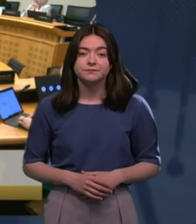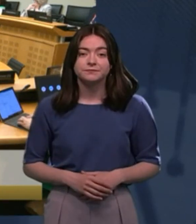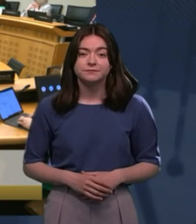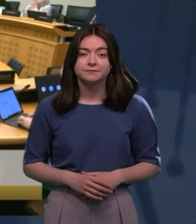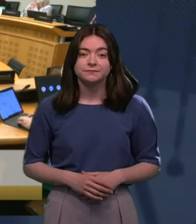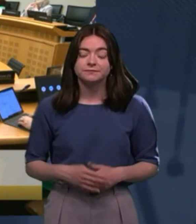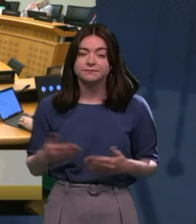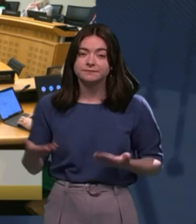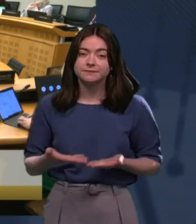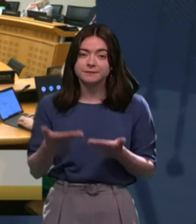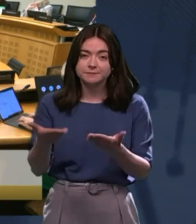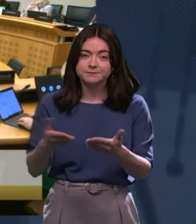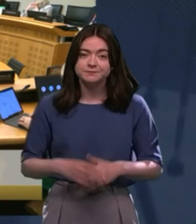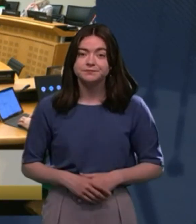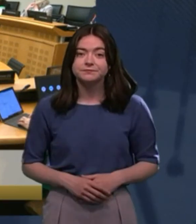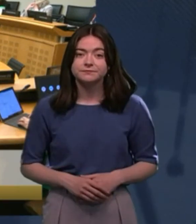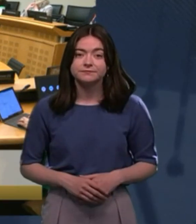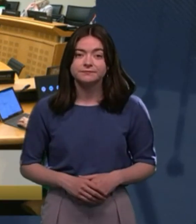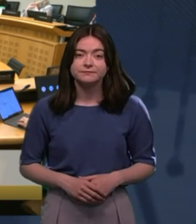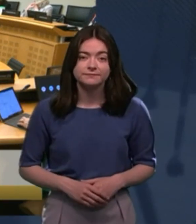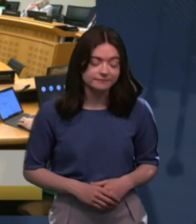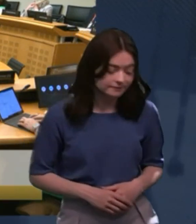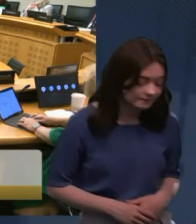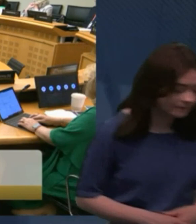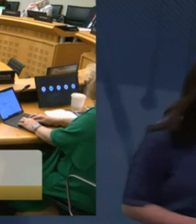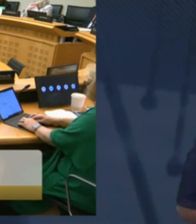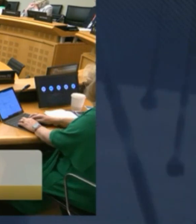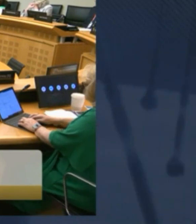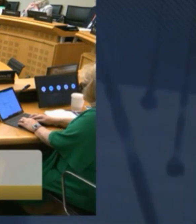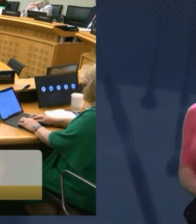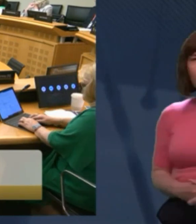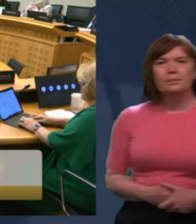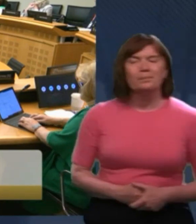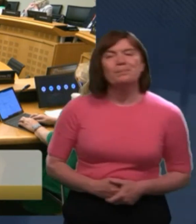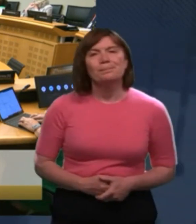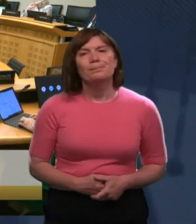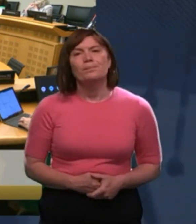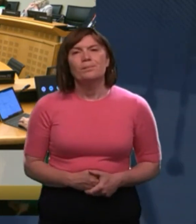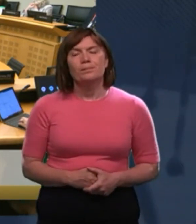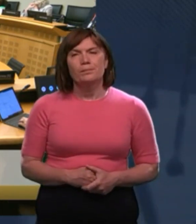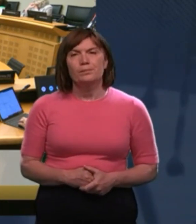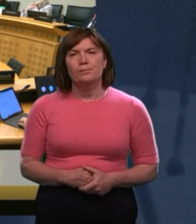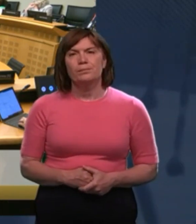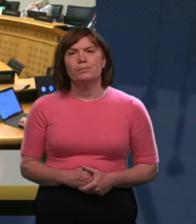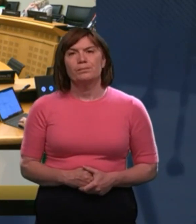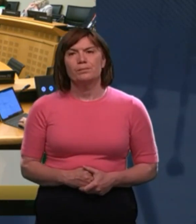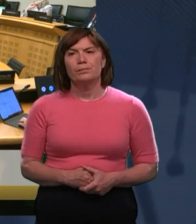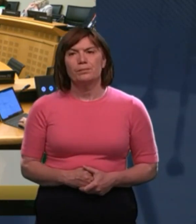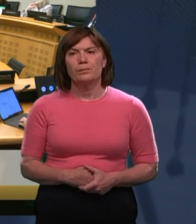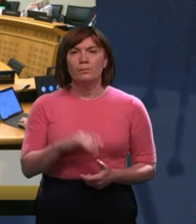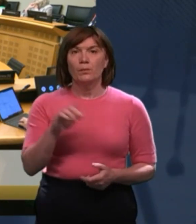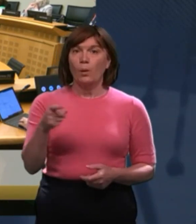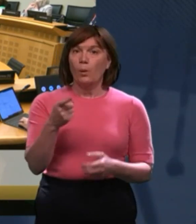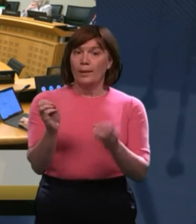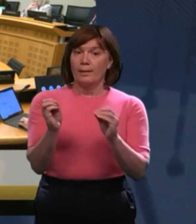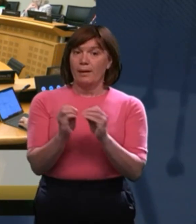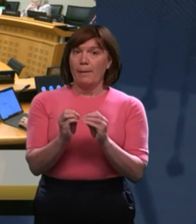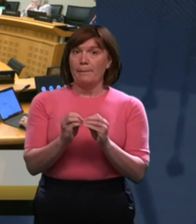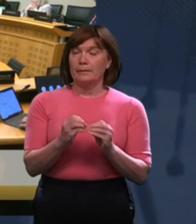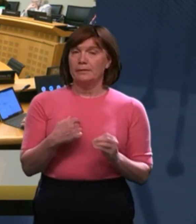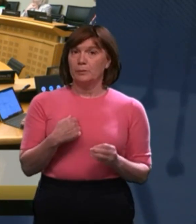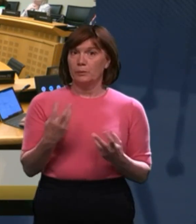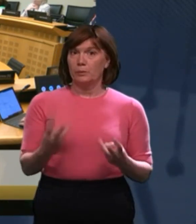The only comment we have to make is in terms of the work that we've done. We've engaged